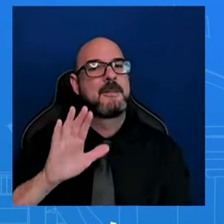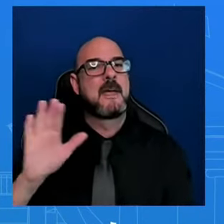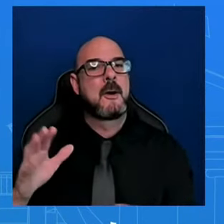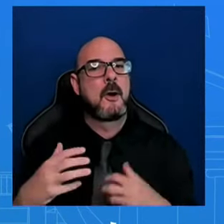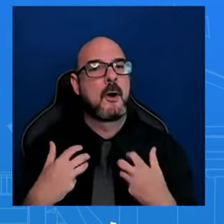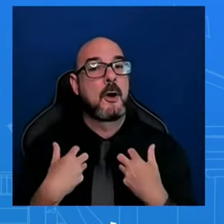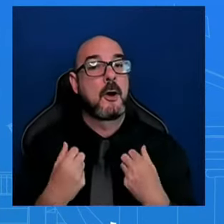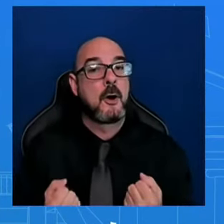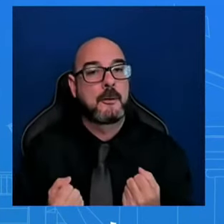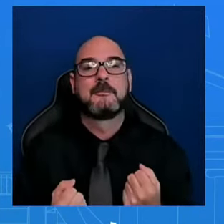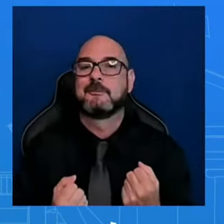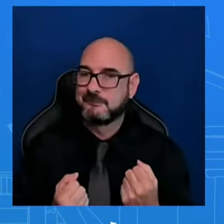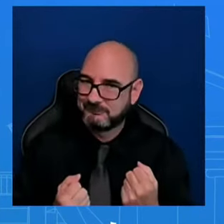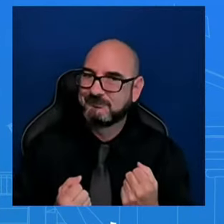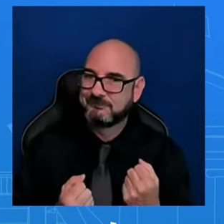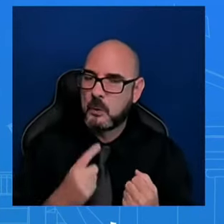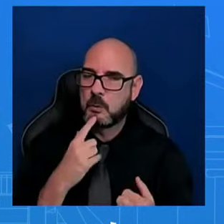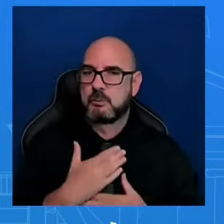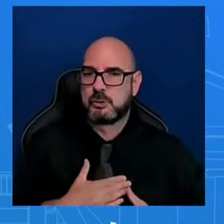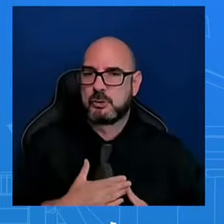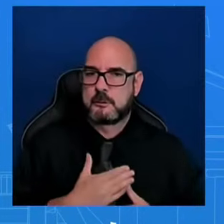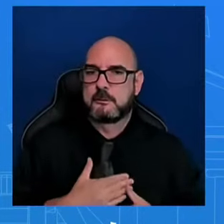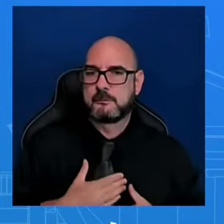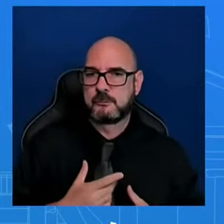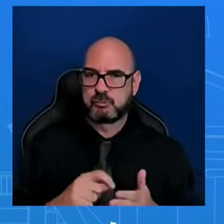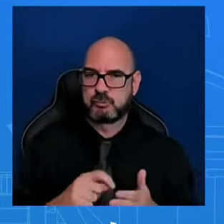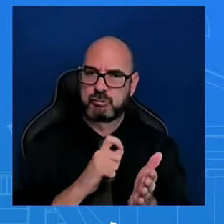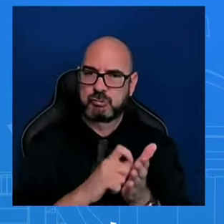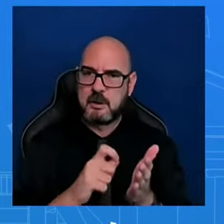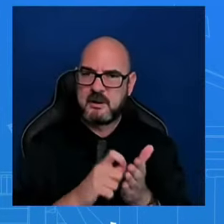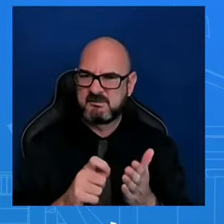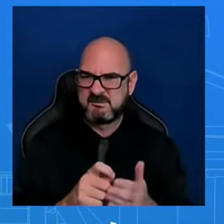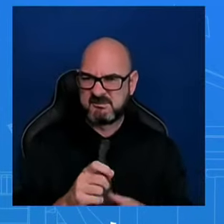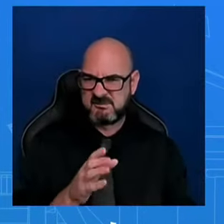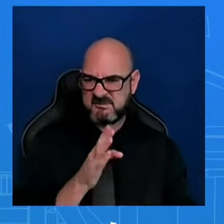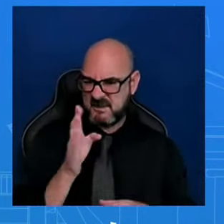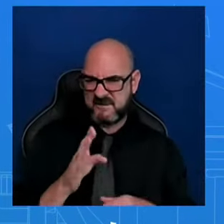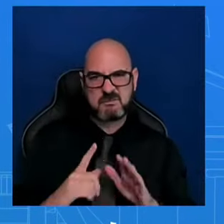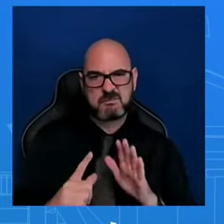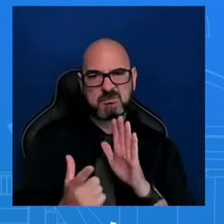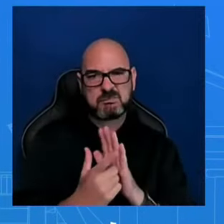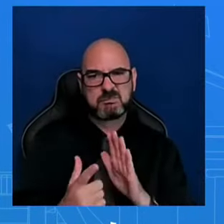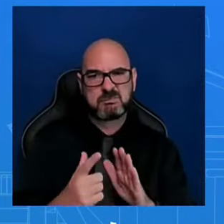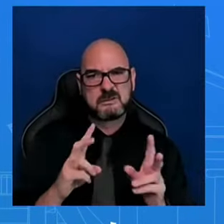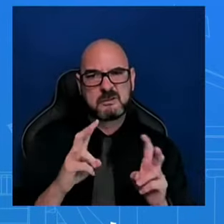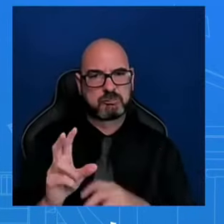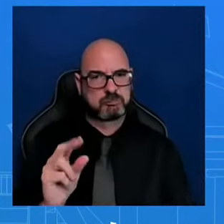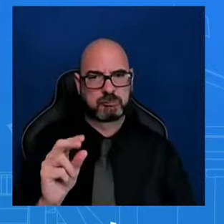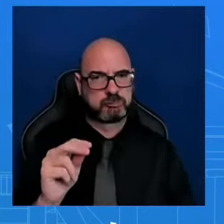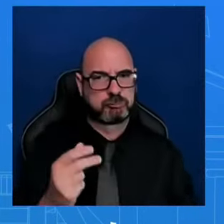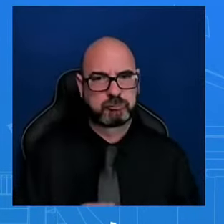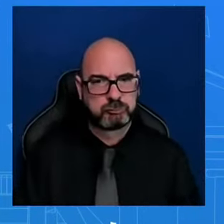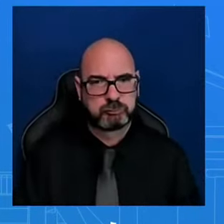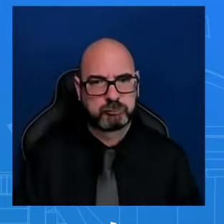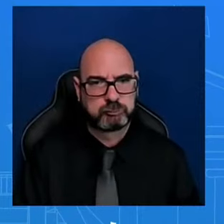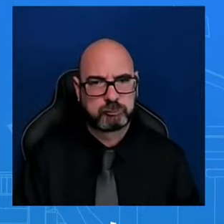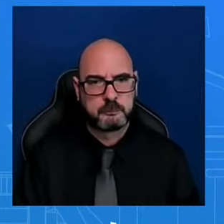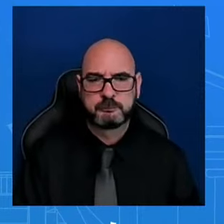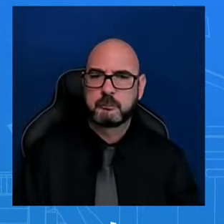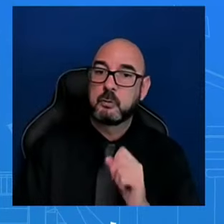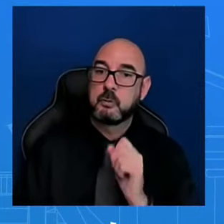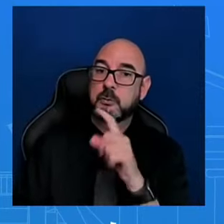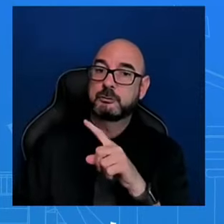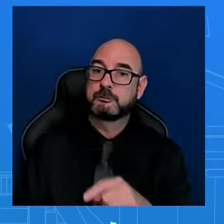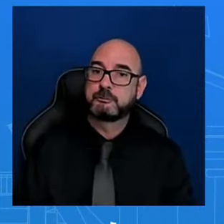Before moving on, just to confirm, no stance yet on the press act that you're aware of. And Assange matter, is there concern about that? You know,